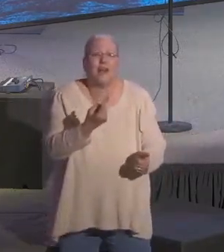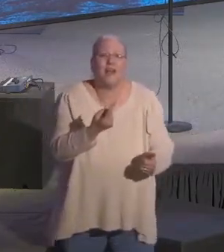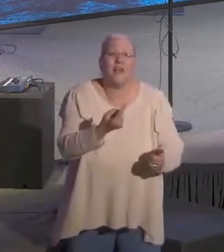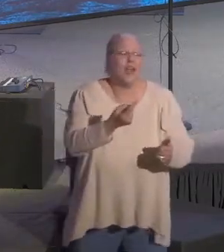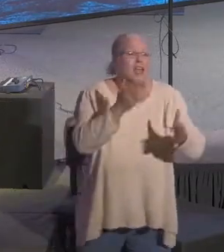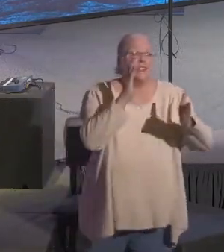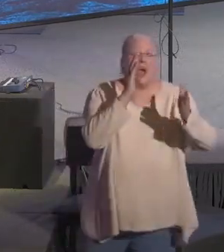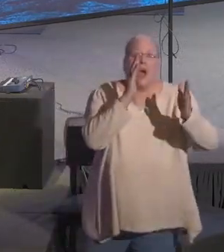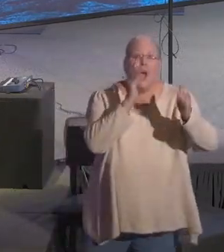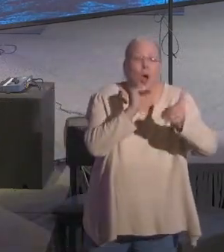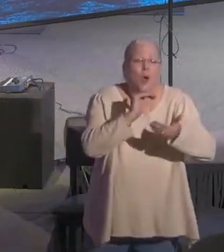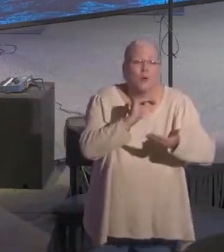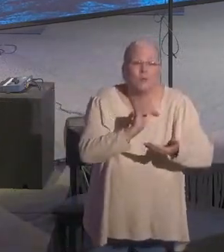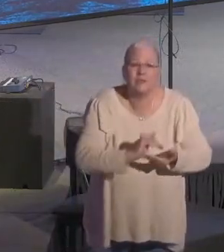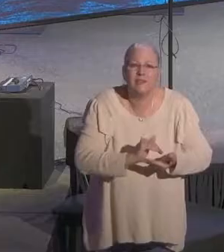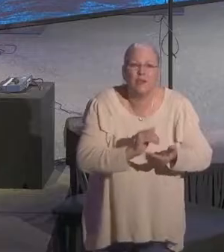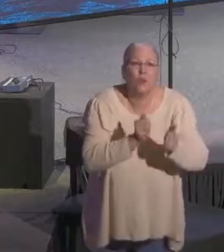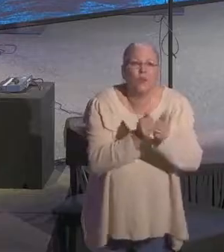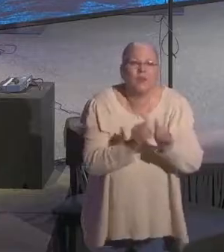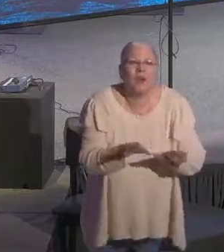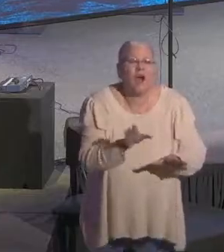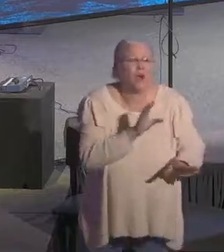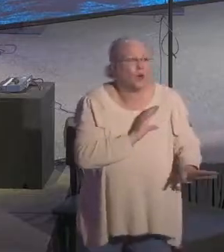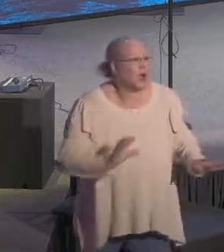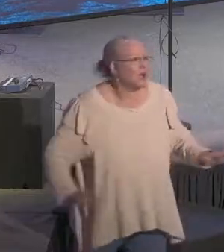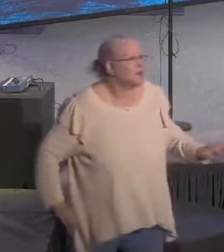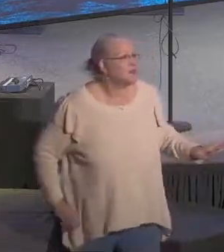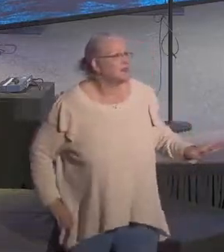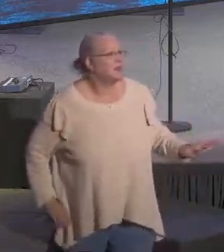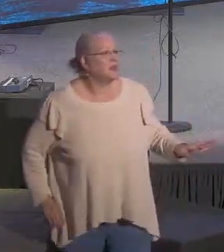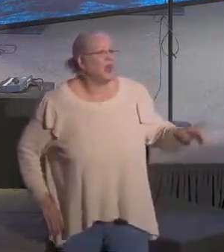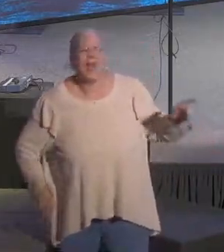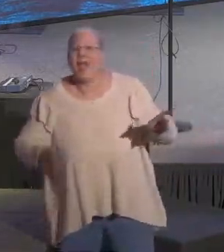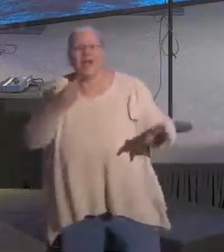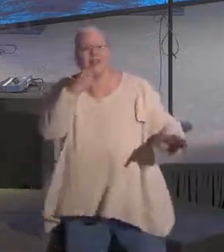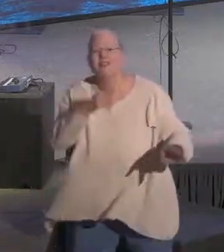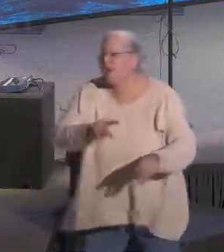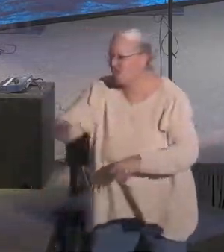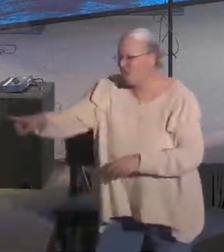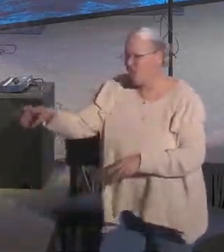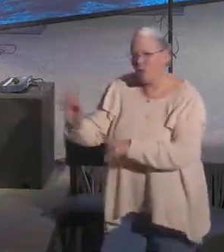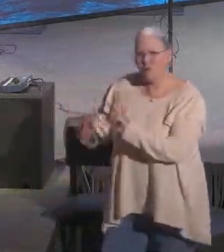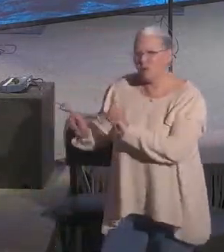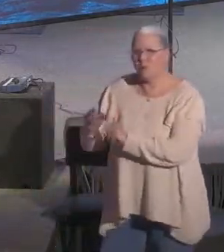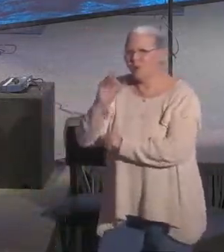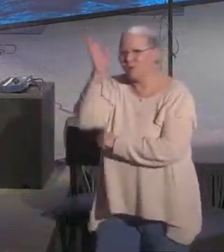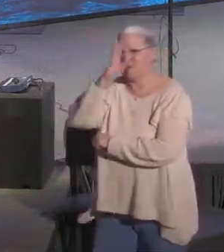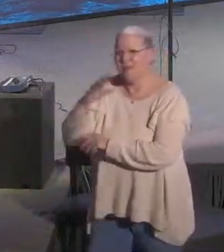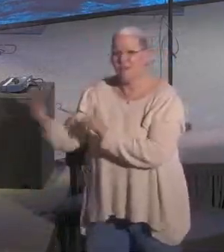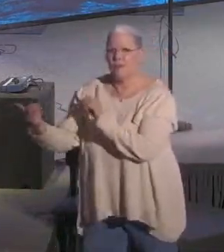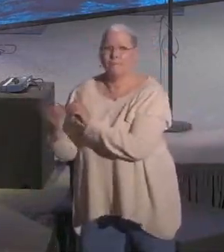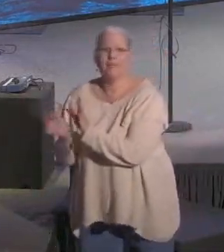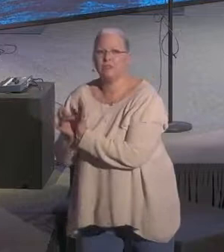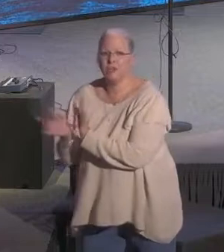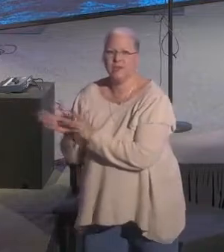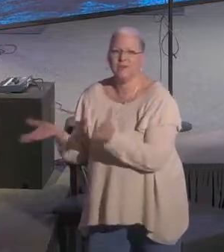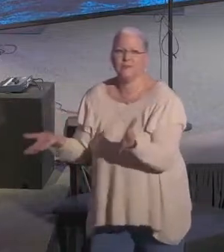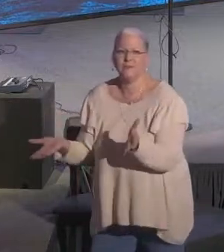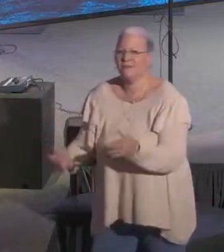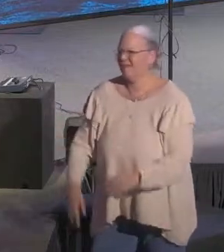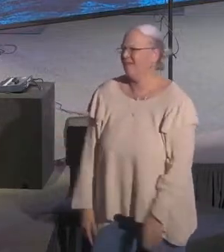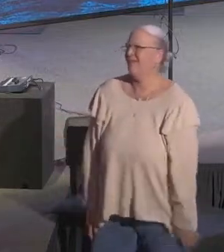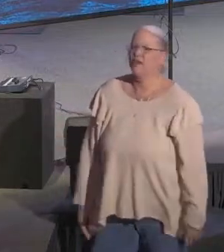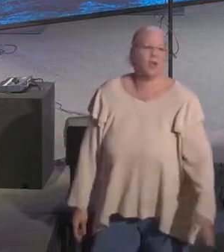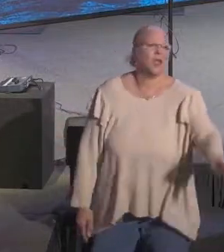I don't think I'm better material for God than anyone else. Listen, Romans 3 says that no one seeks for God.